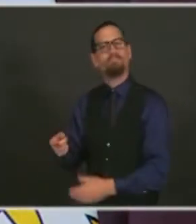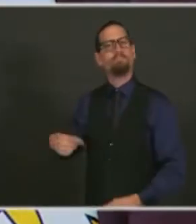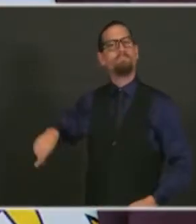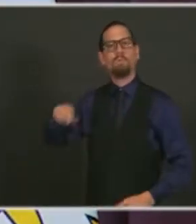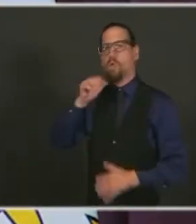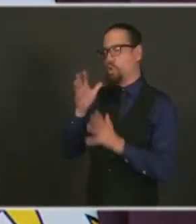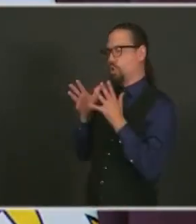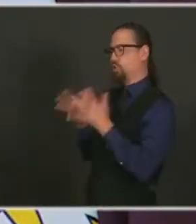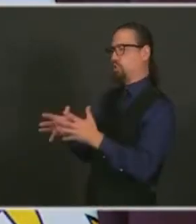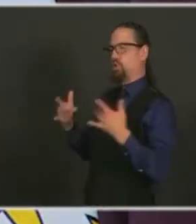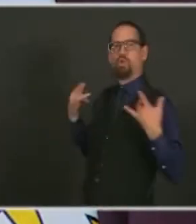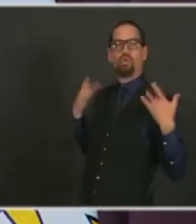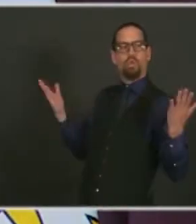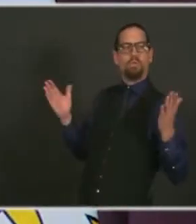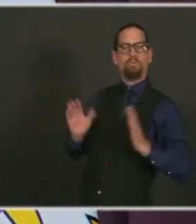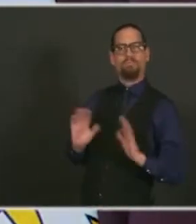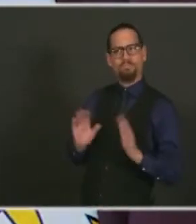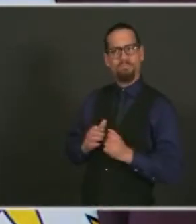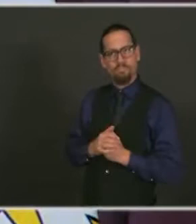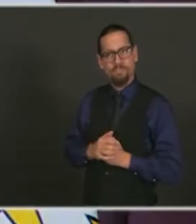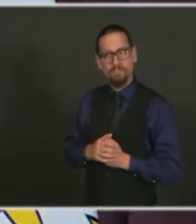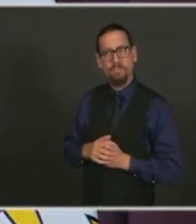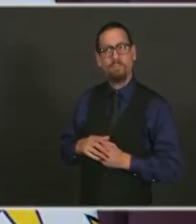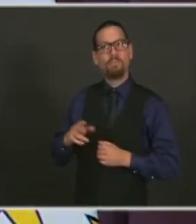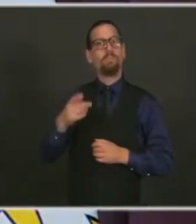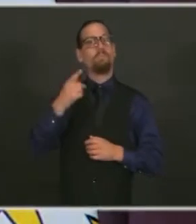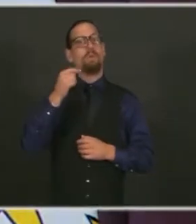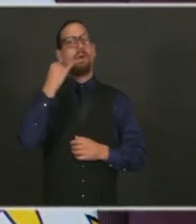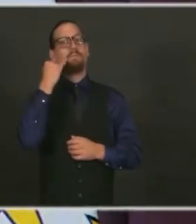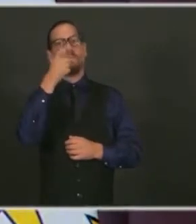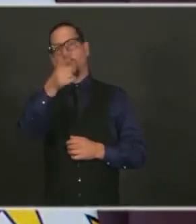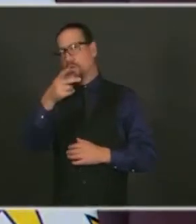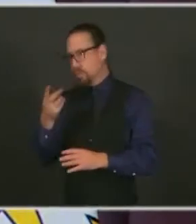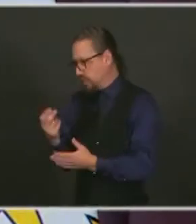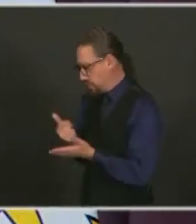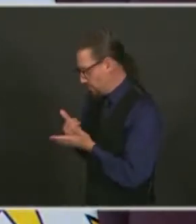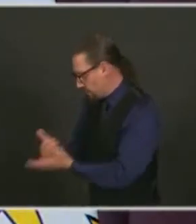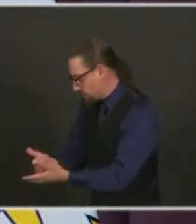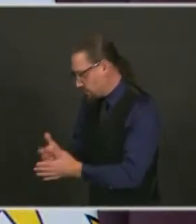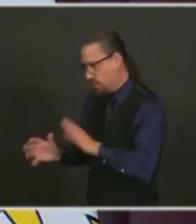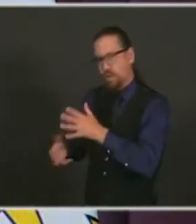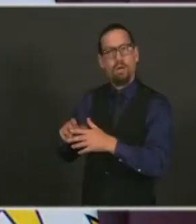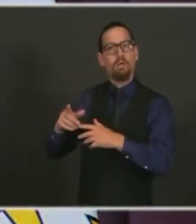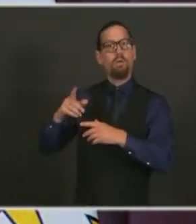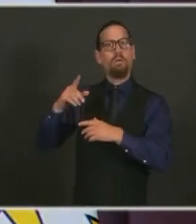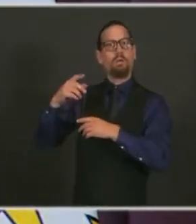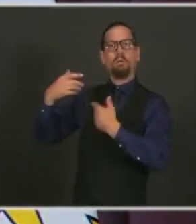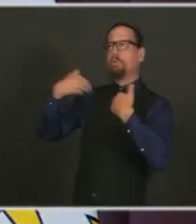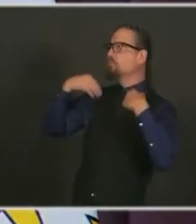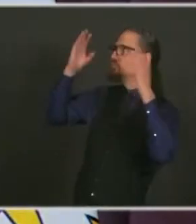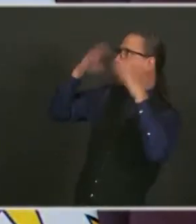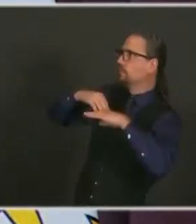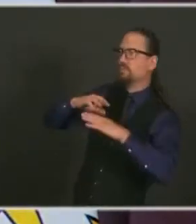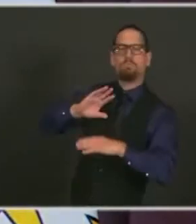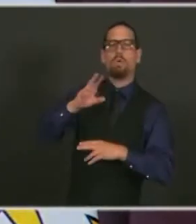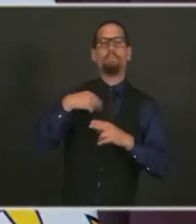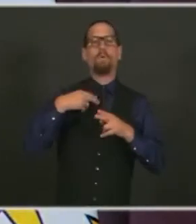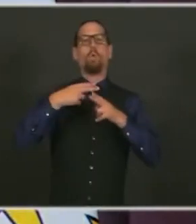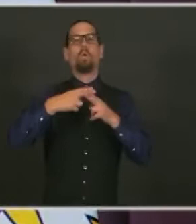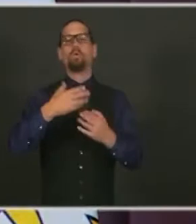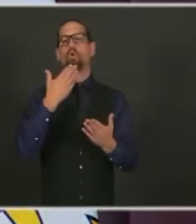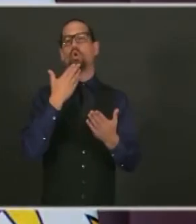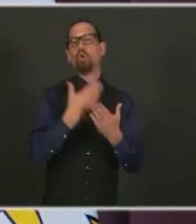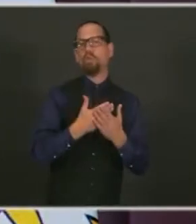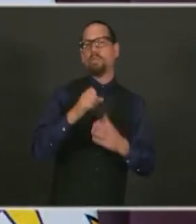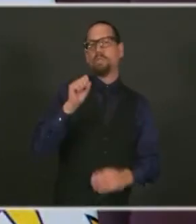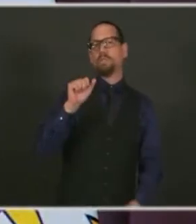also called Narcana, and know how to use it. Naloxone is available at pharmacies without a prescription, and